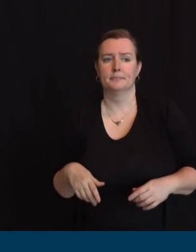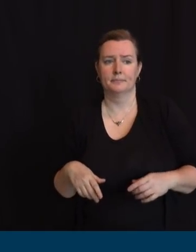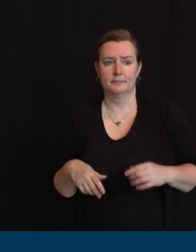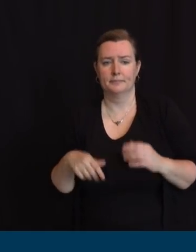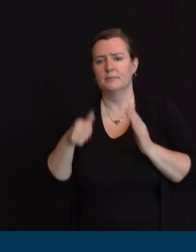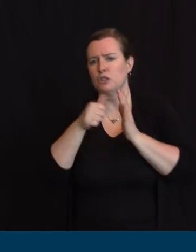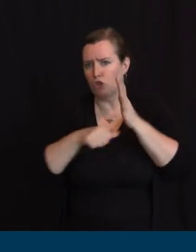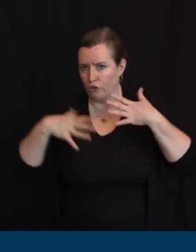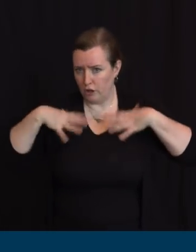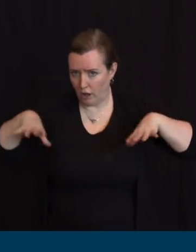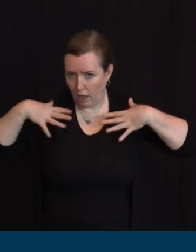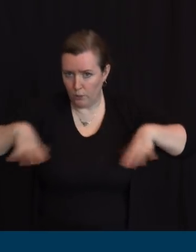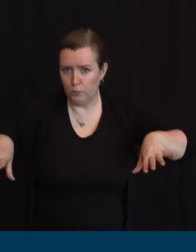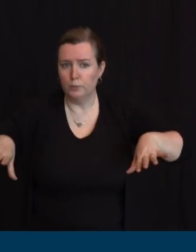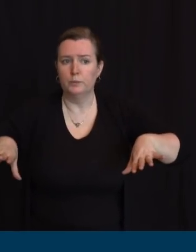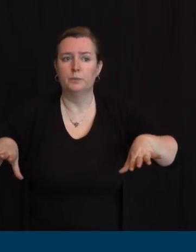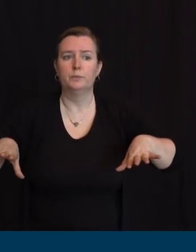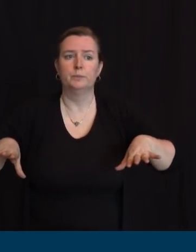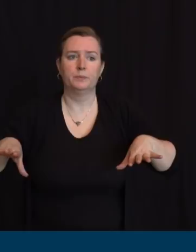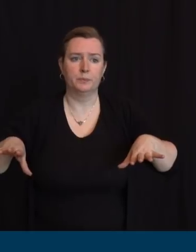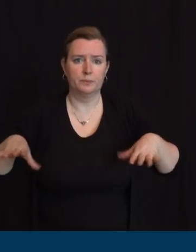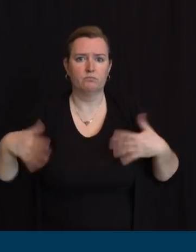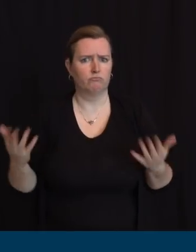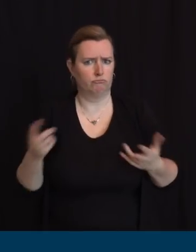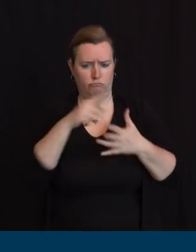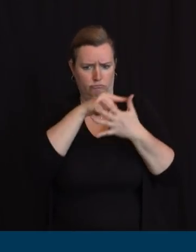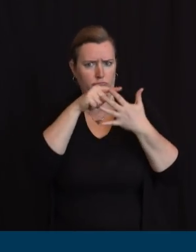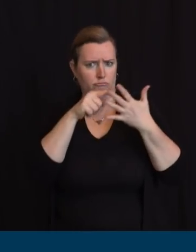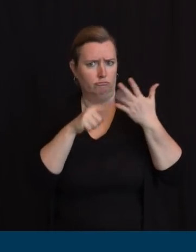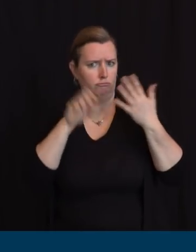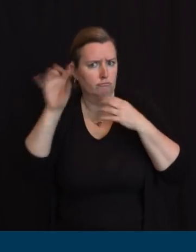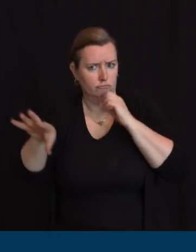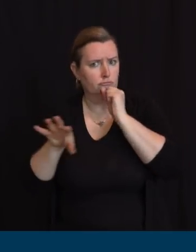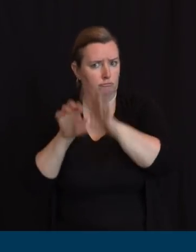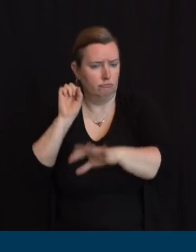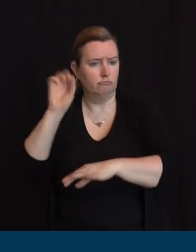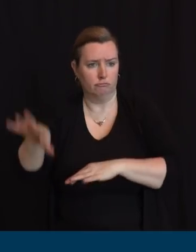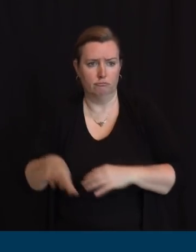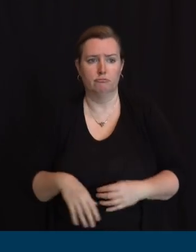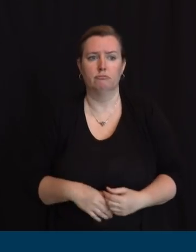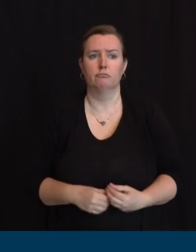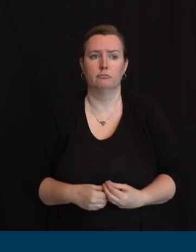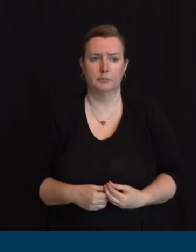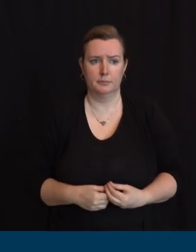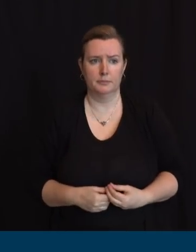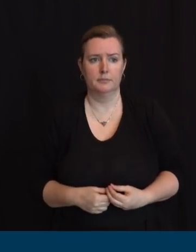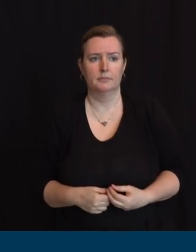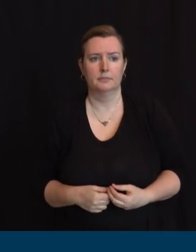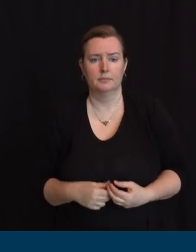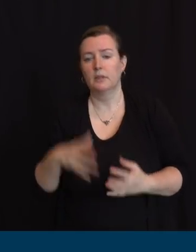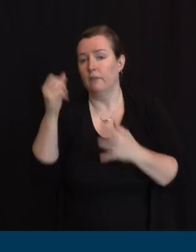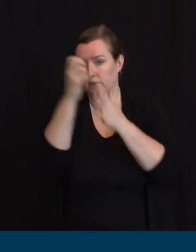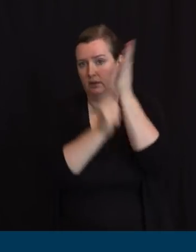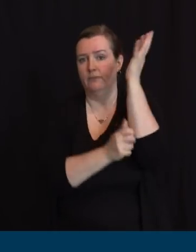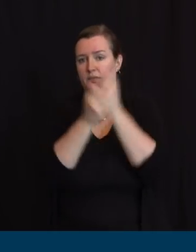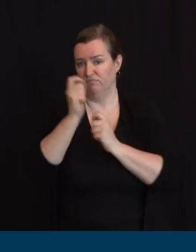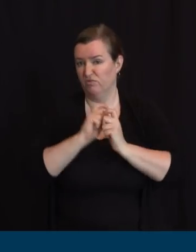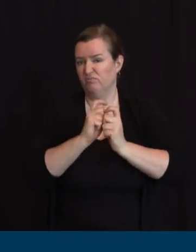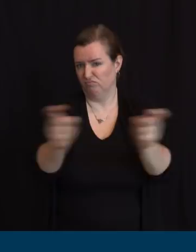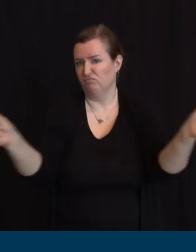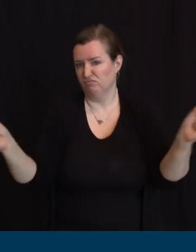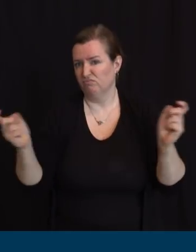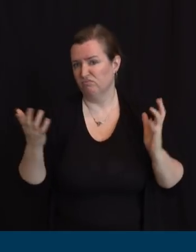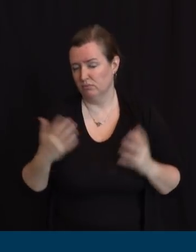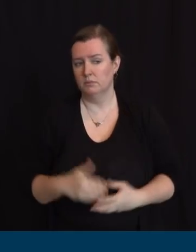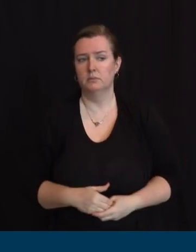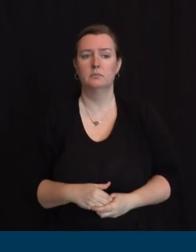727,000 gloves. We've surveyed their employee capacity and